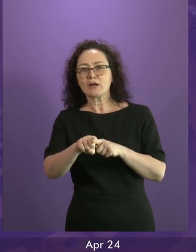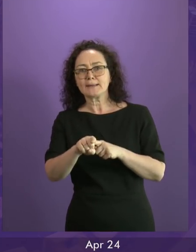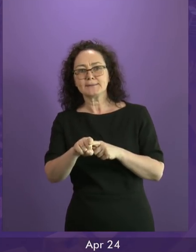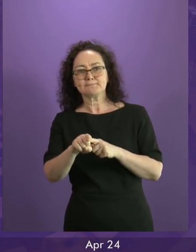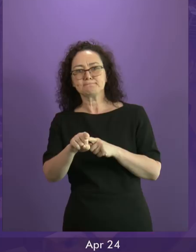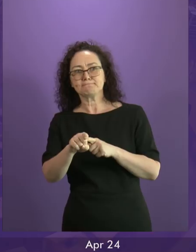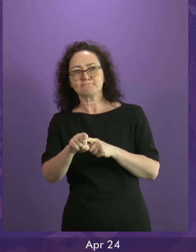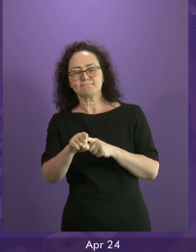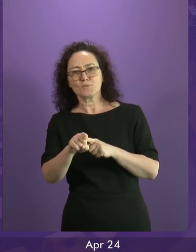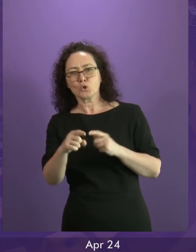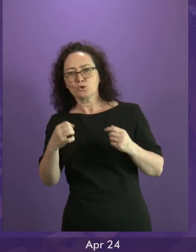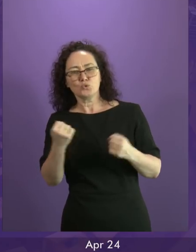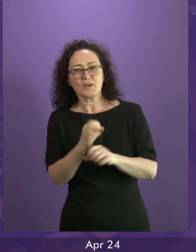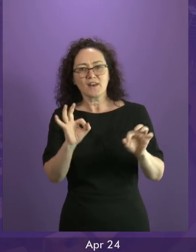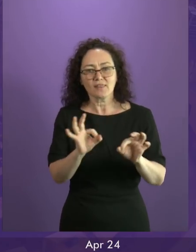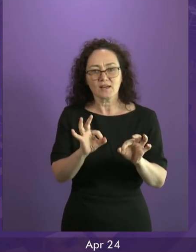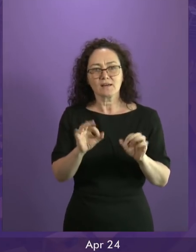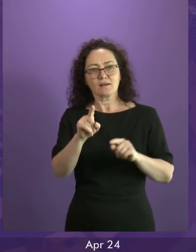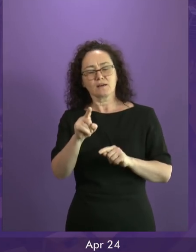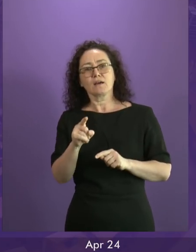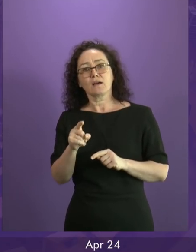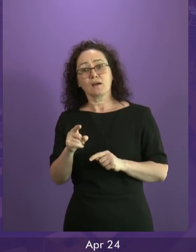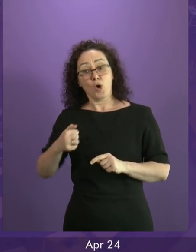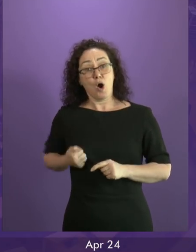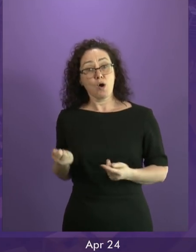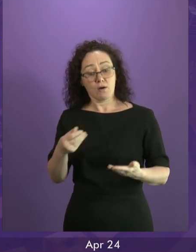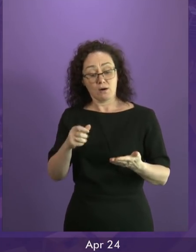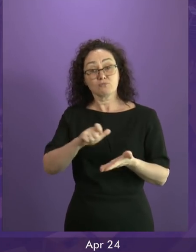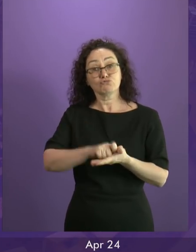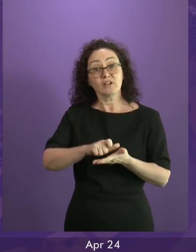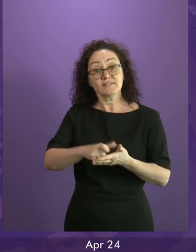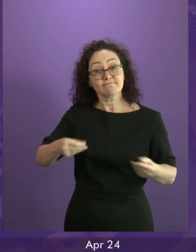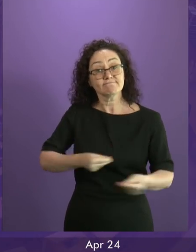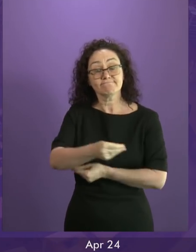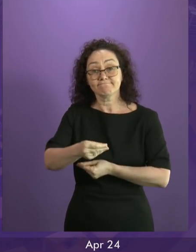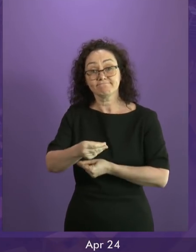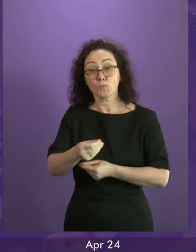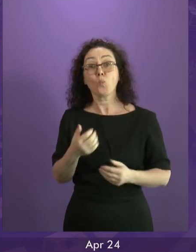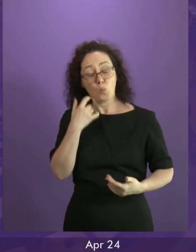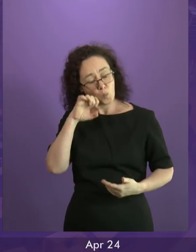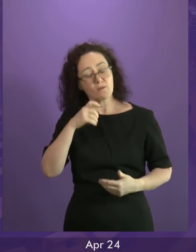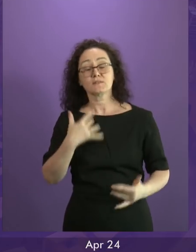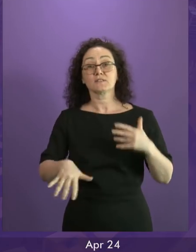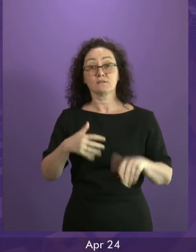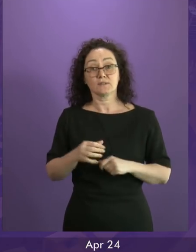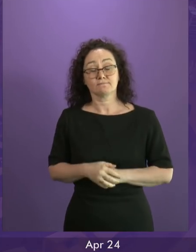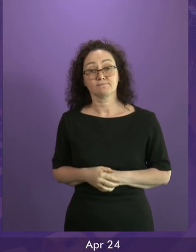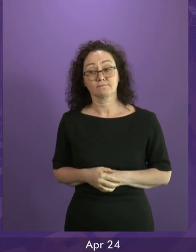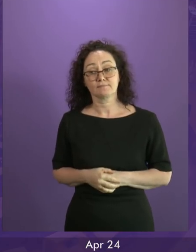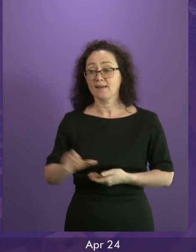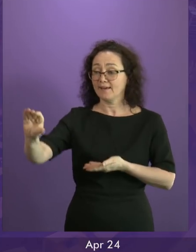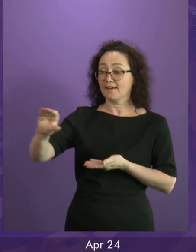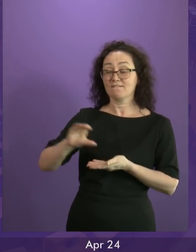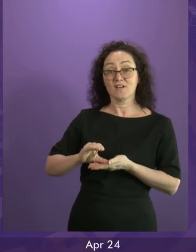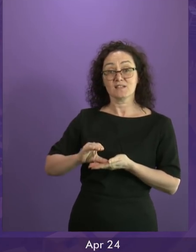across the single market. Scotland will become less attractive to inward investors, a risk that will be compounded if the Northern